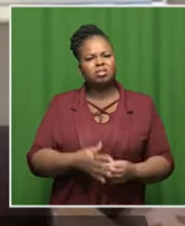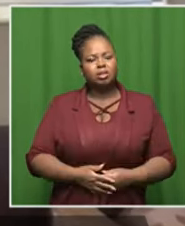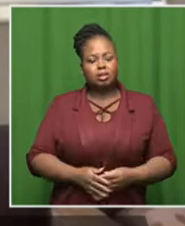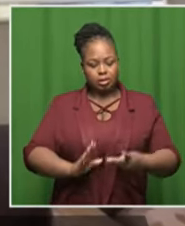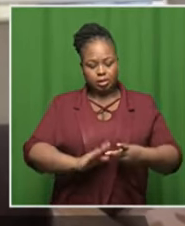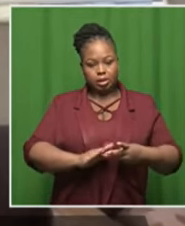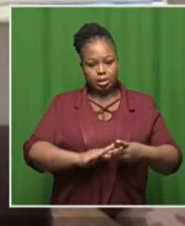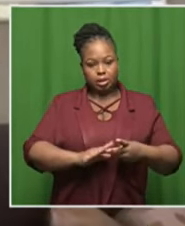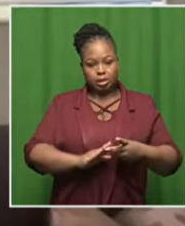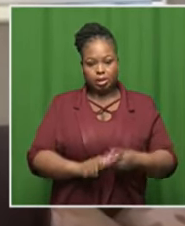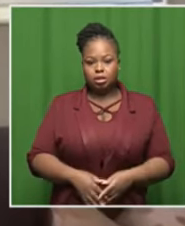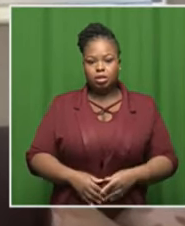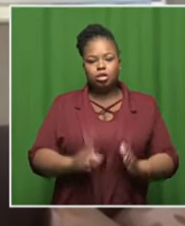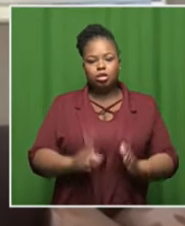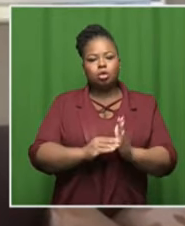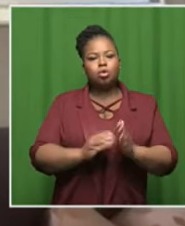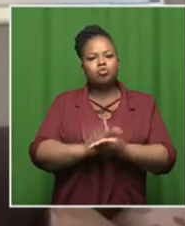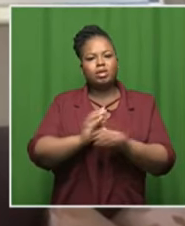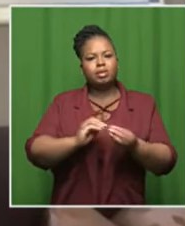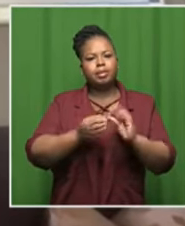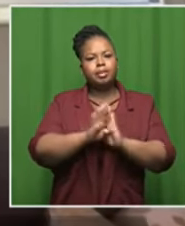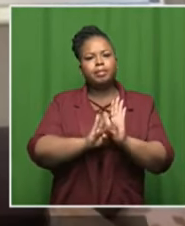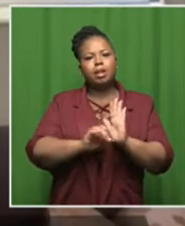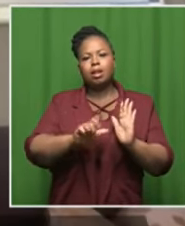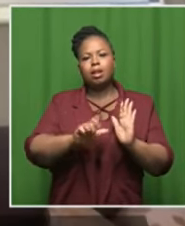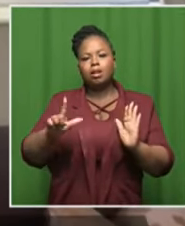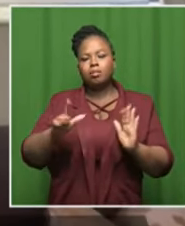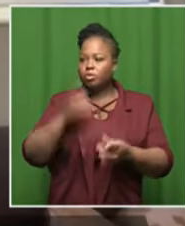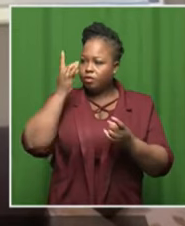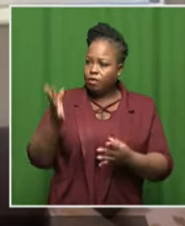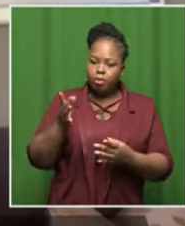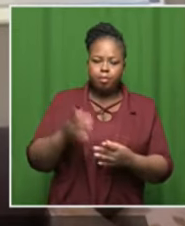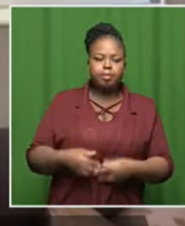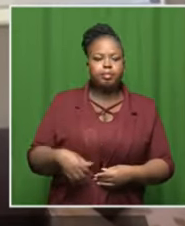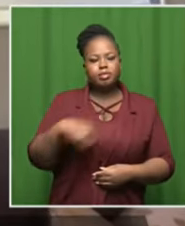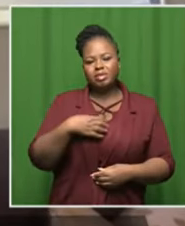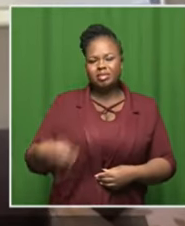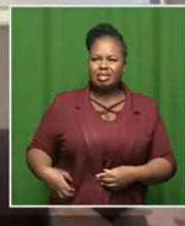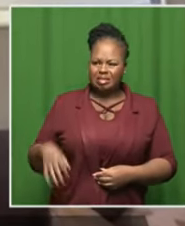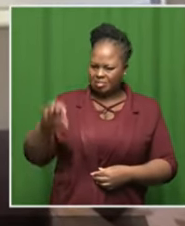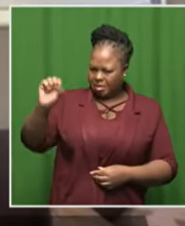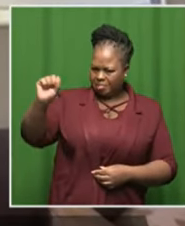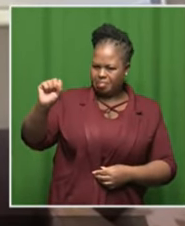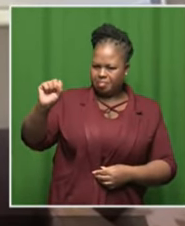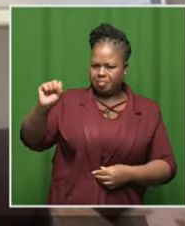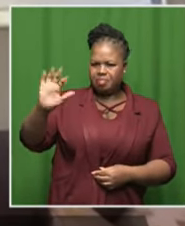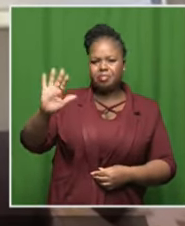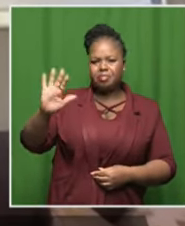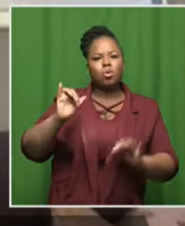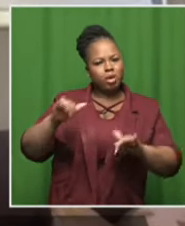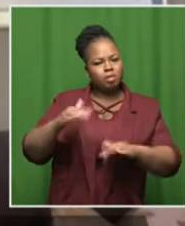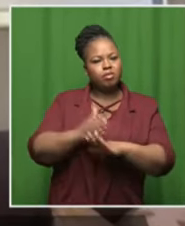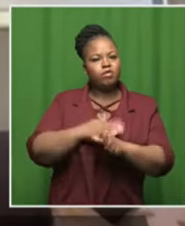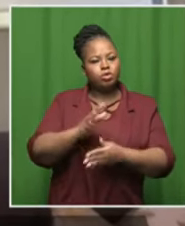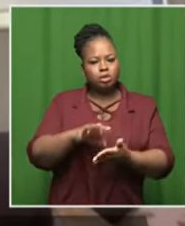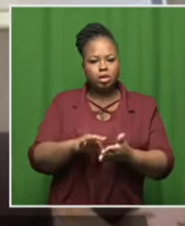second thing is with the copyright amendment bill uh we told the president uh just to wait a bit before he signed because you cannot have